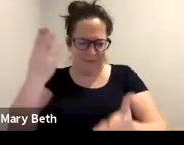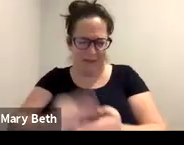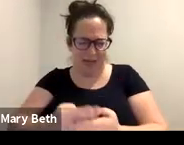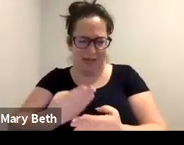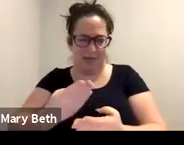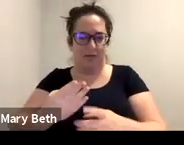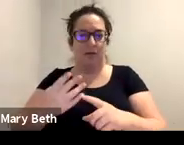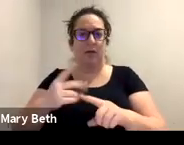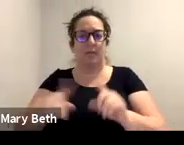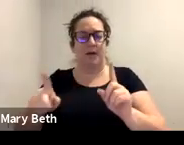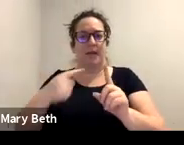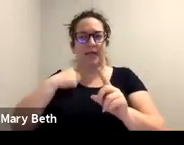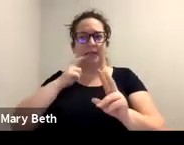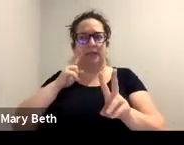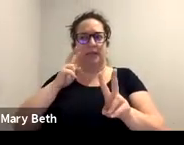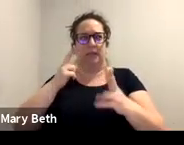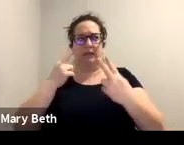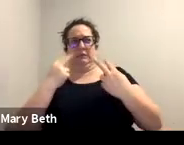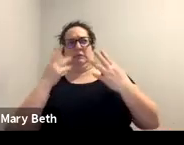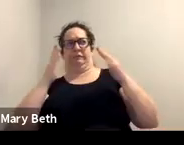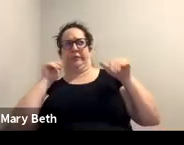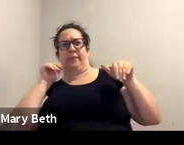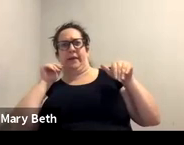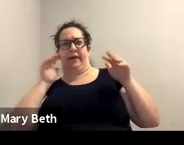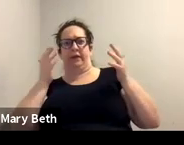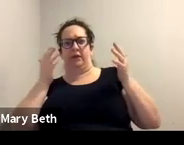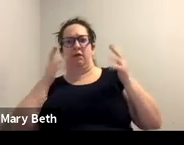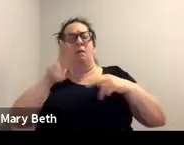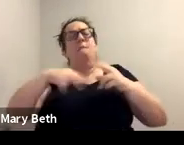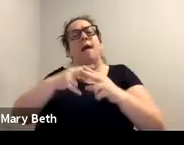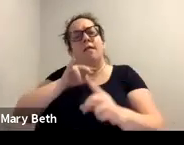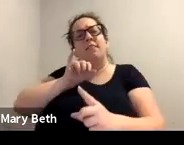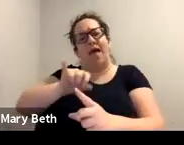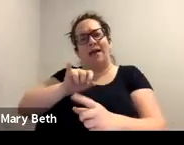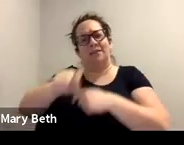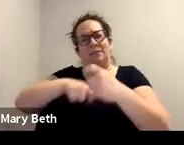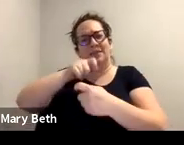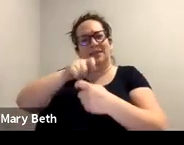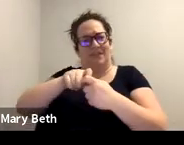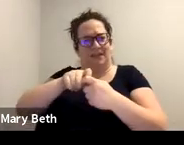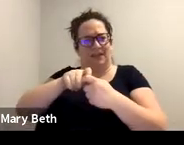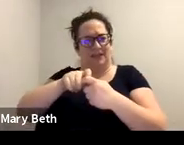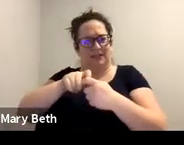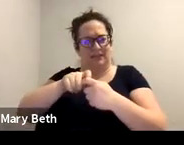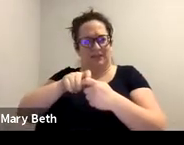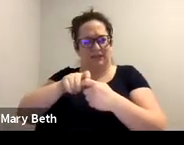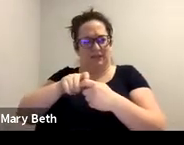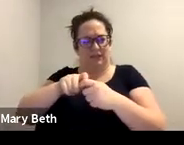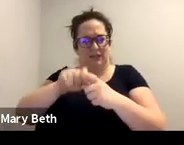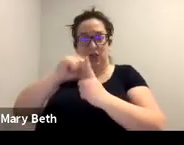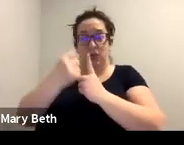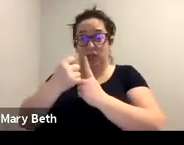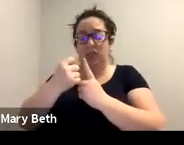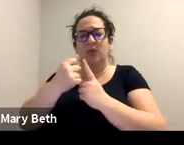but it's intimidating. And it becomes another way that the abuser is now using the court system to punish the